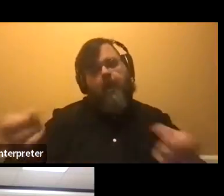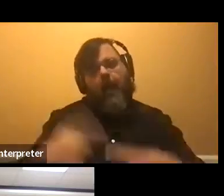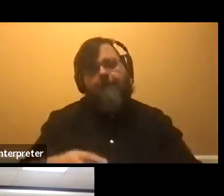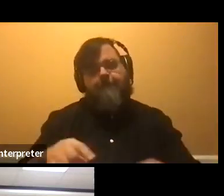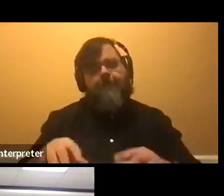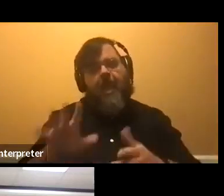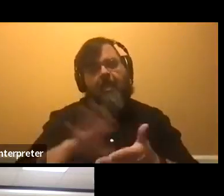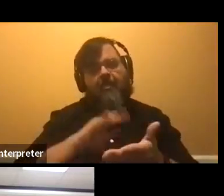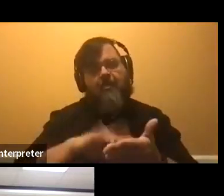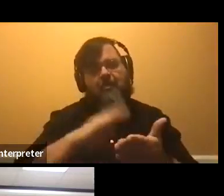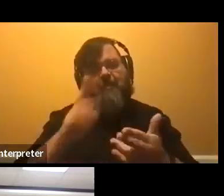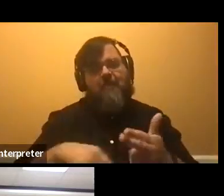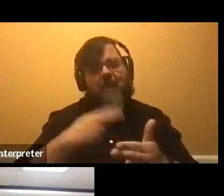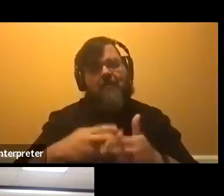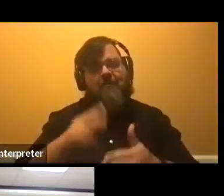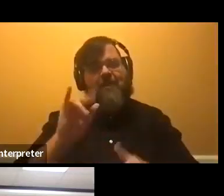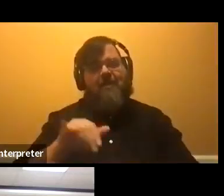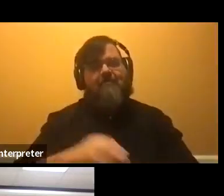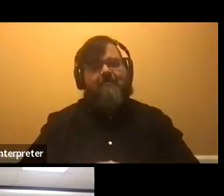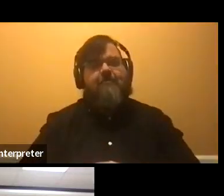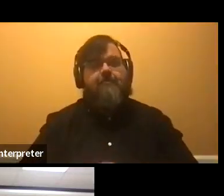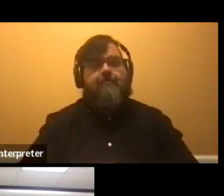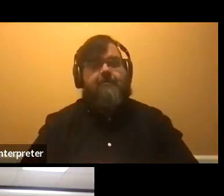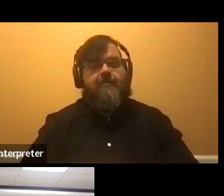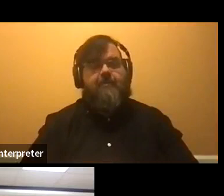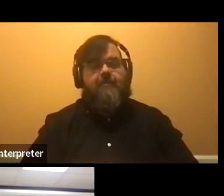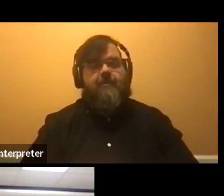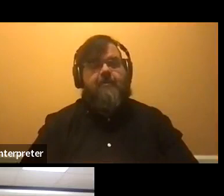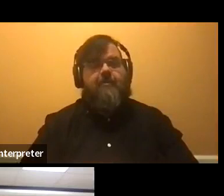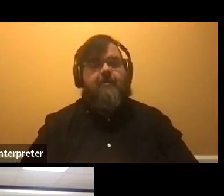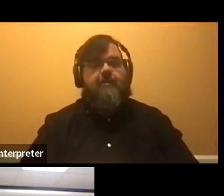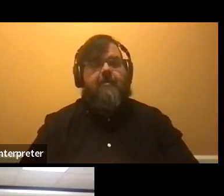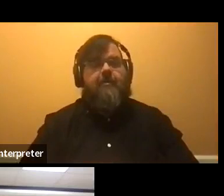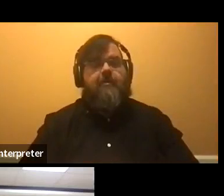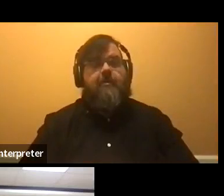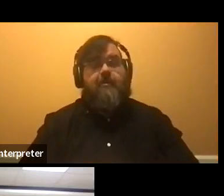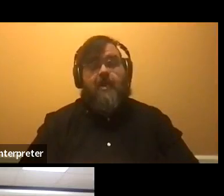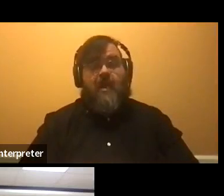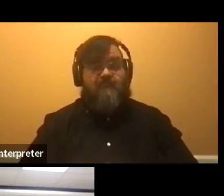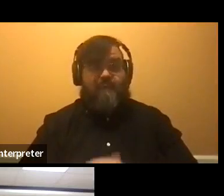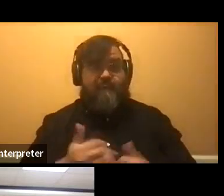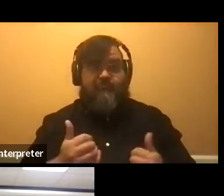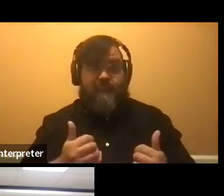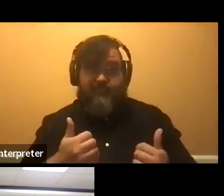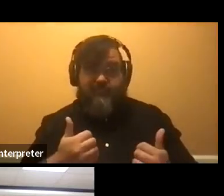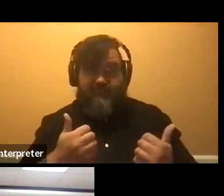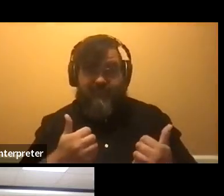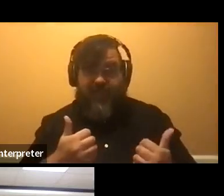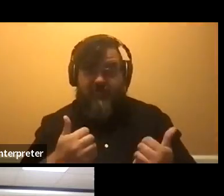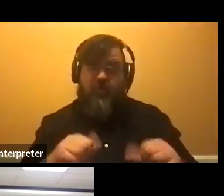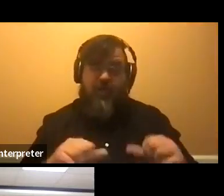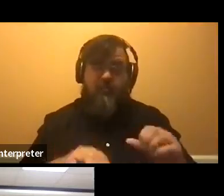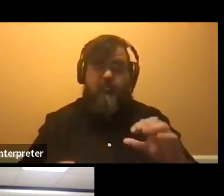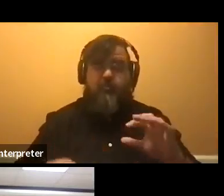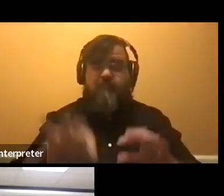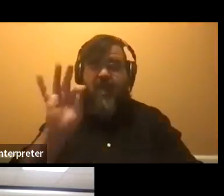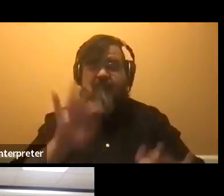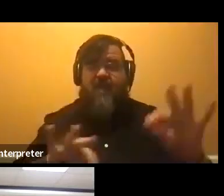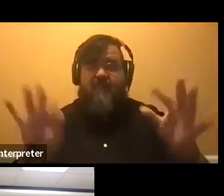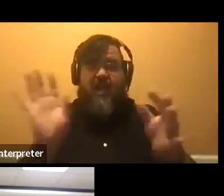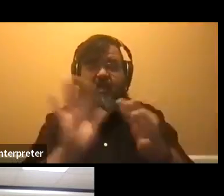learn about, uh, the work of this office and then connect in areas that are of interest to you and develop